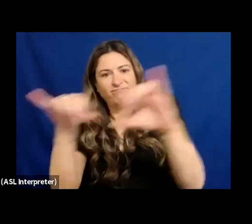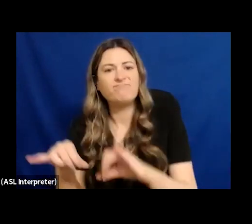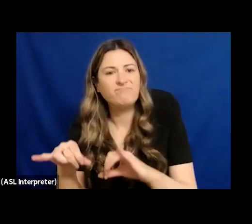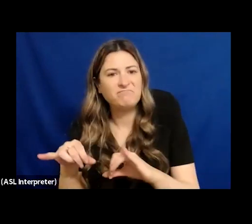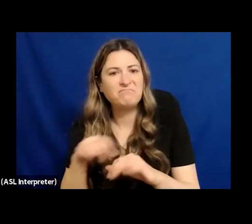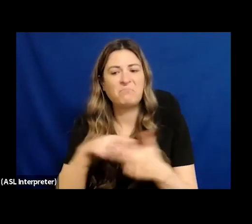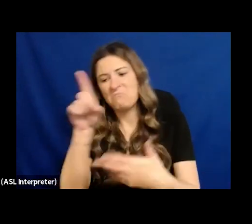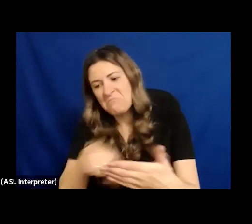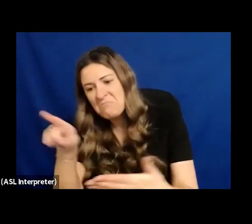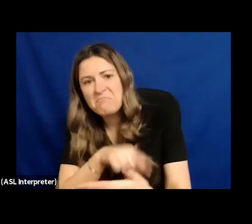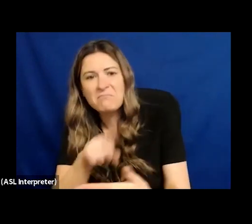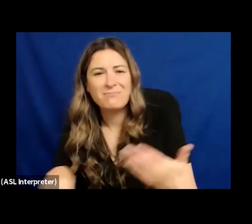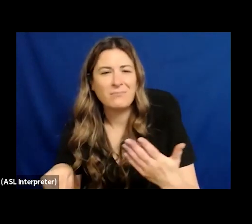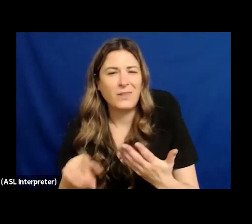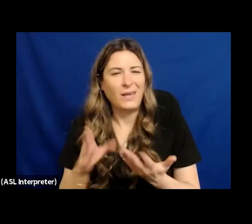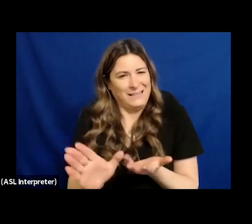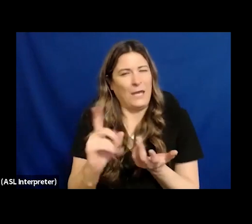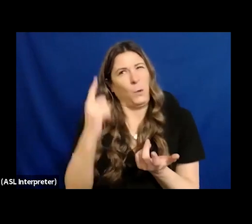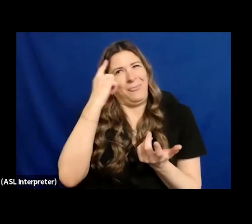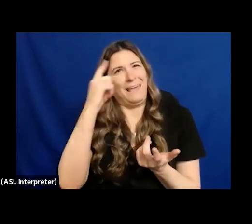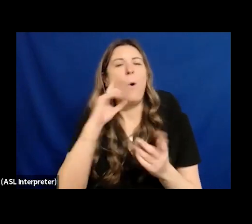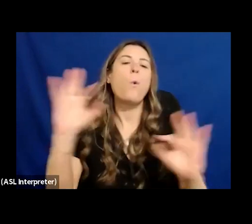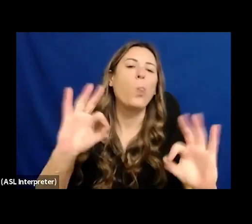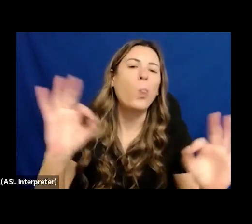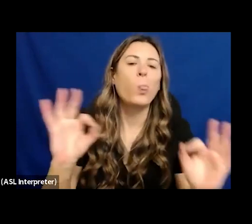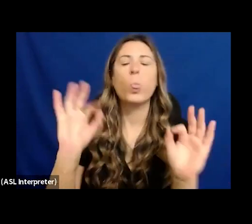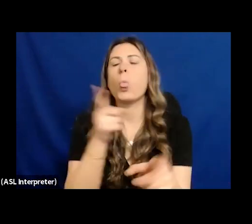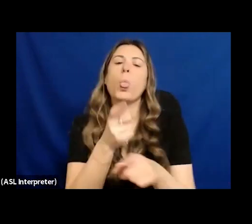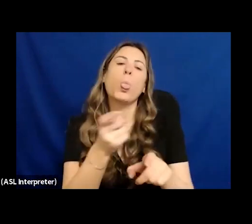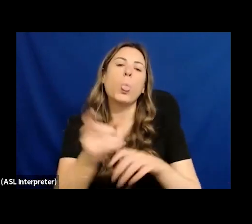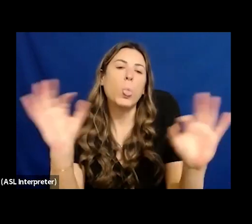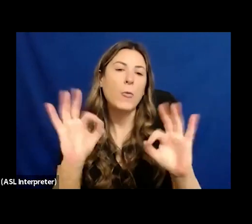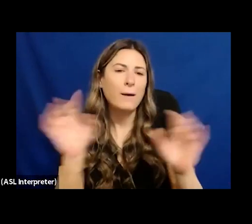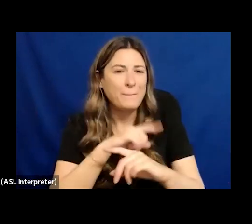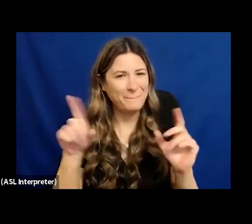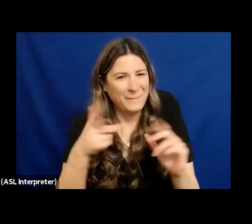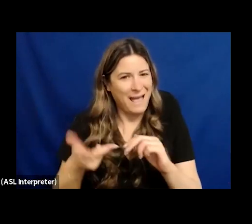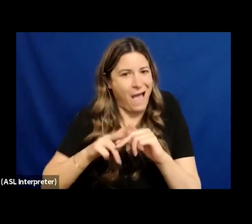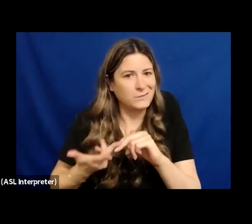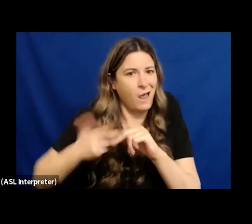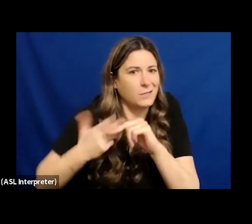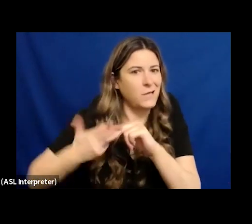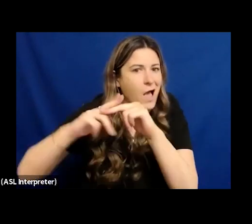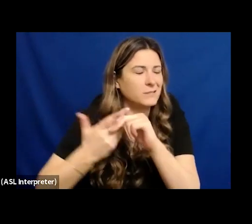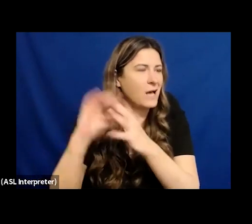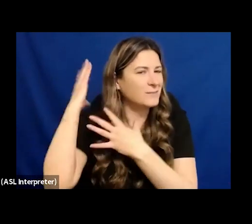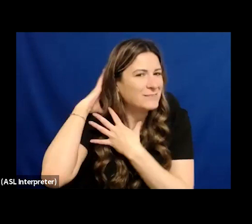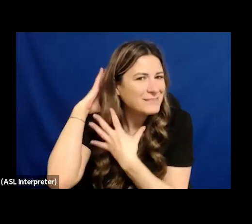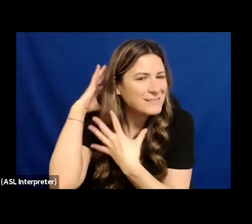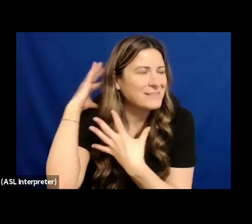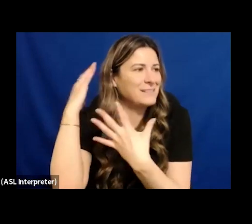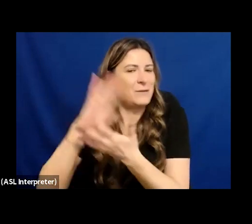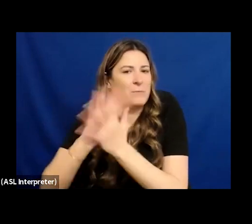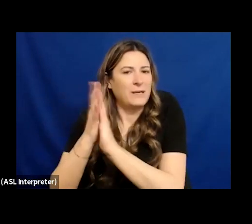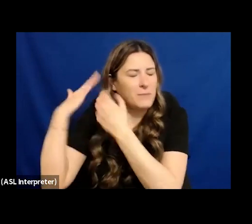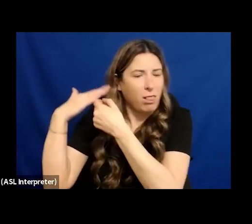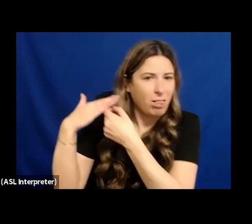but it eats away at you I think that those kind of harms are what keep people trying to move around in